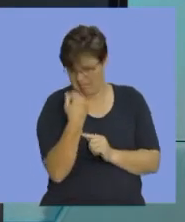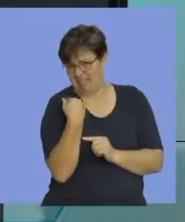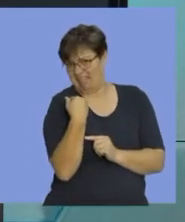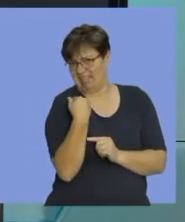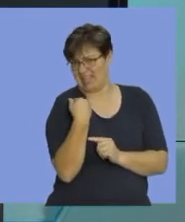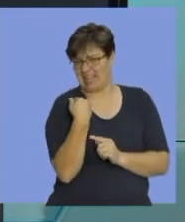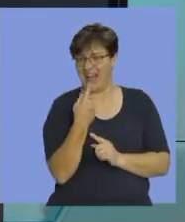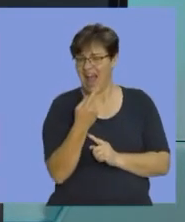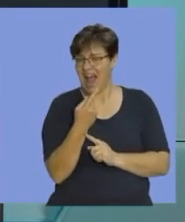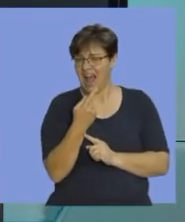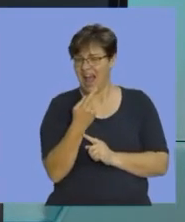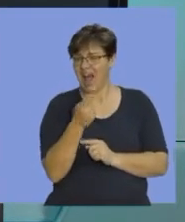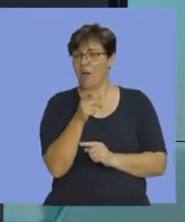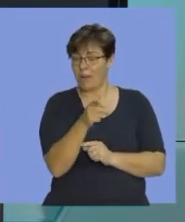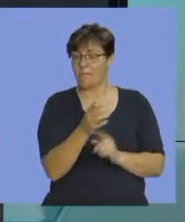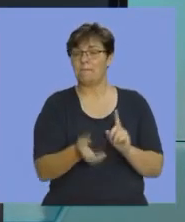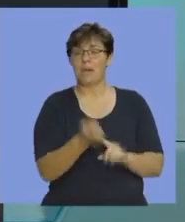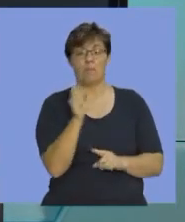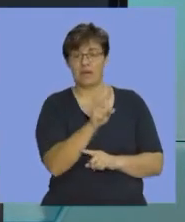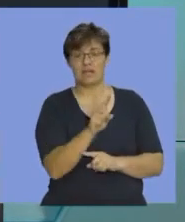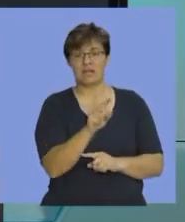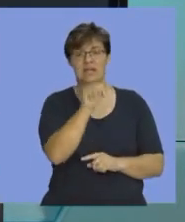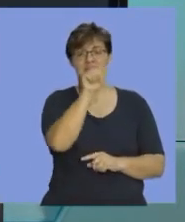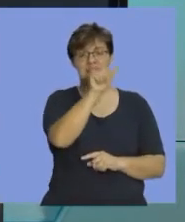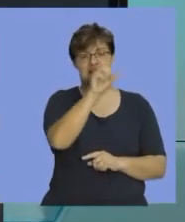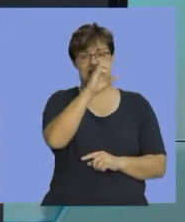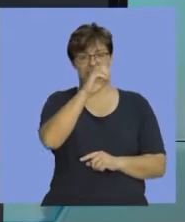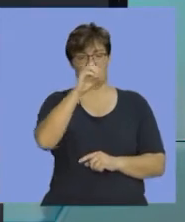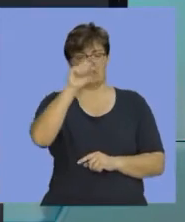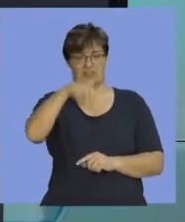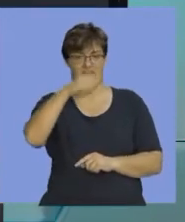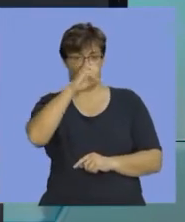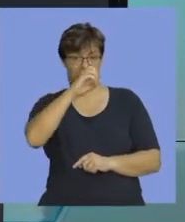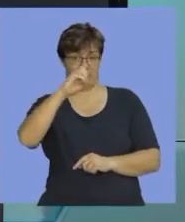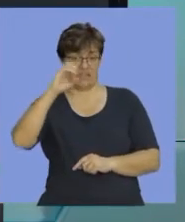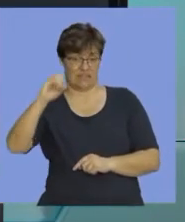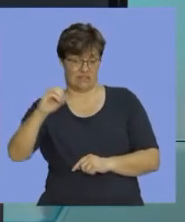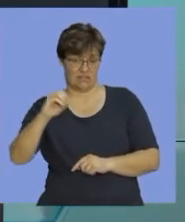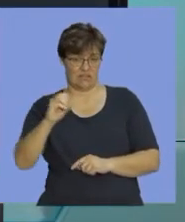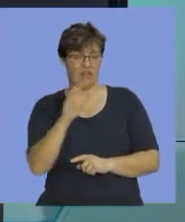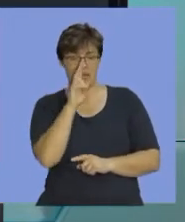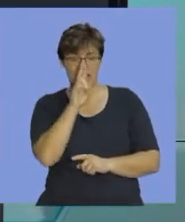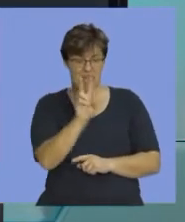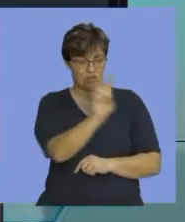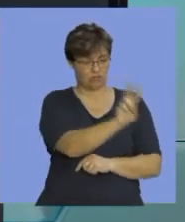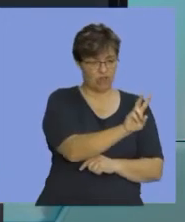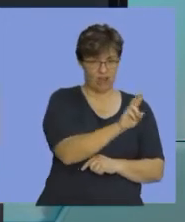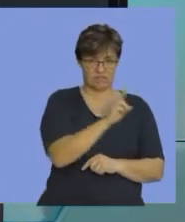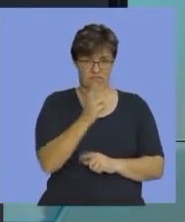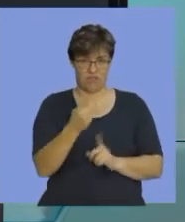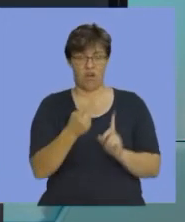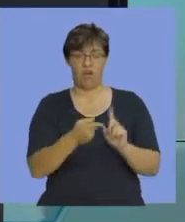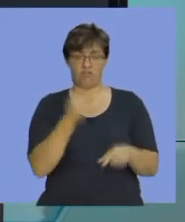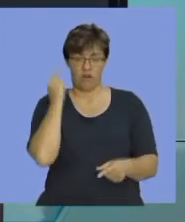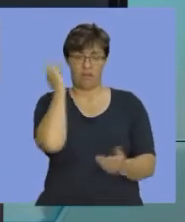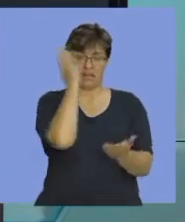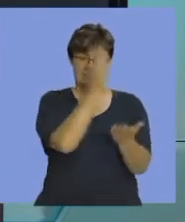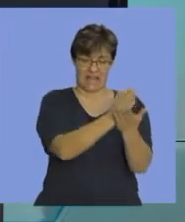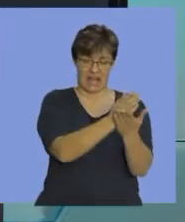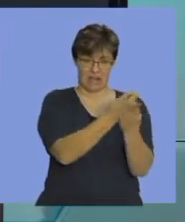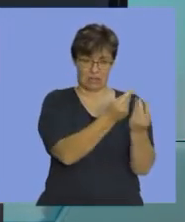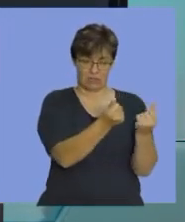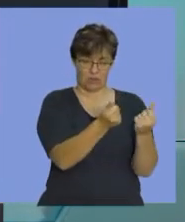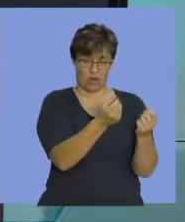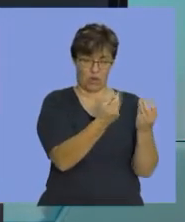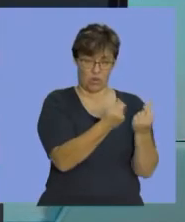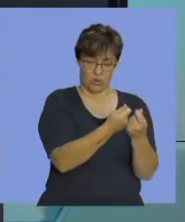ago, we worked out that figure to be 600,000. And you could clearly see the transfer from the direct materials cost